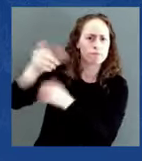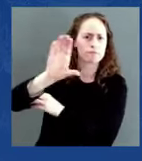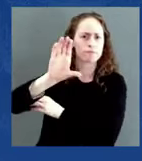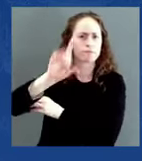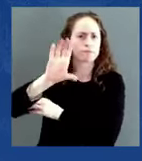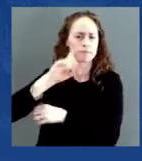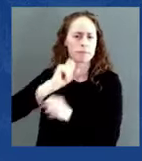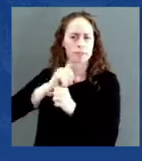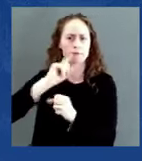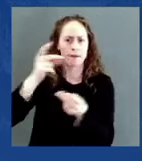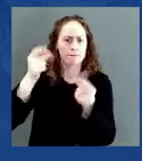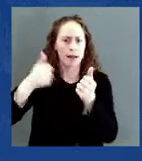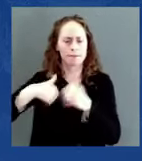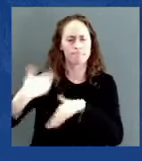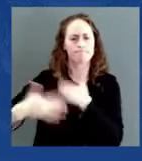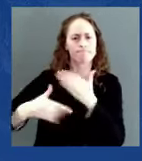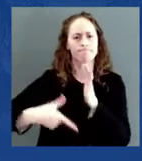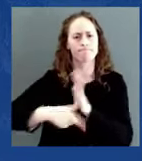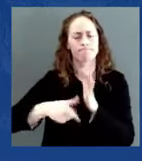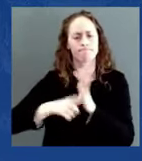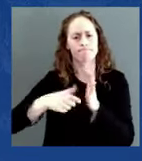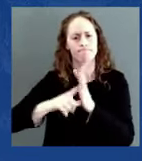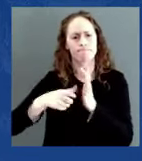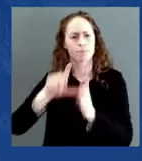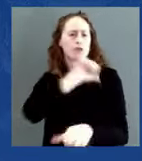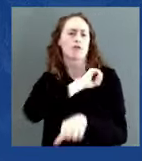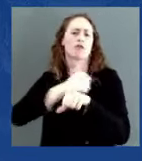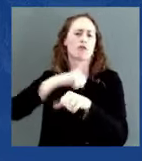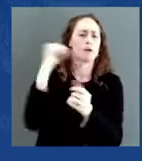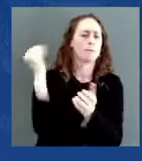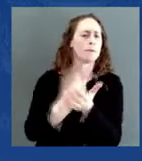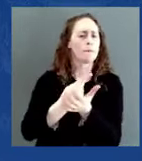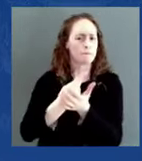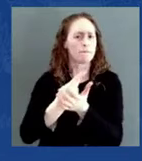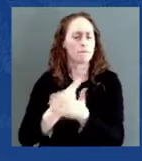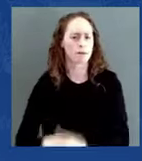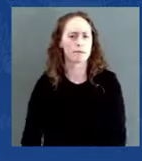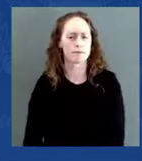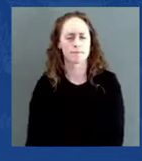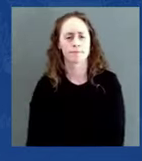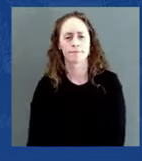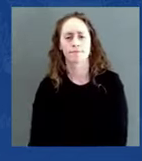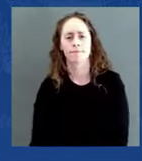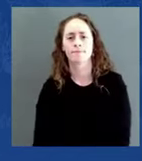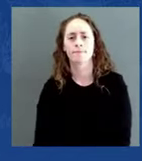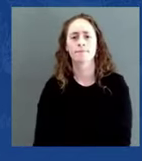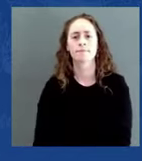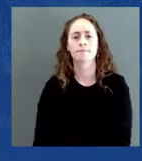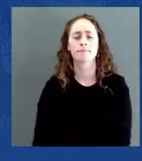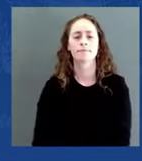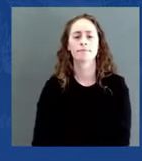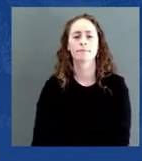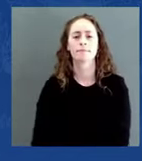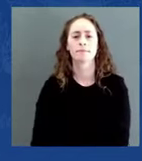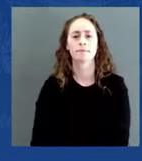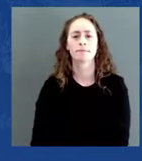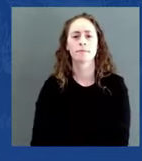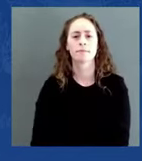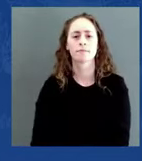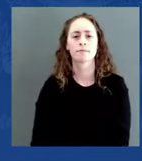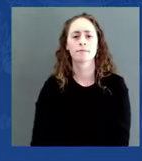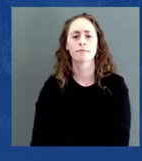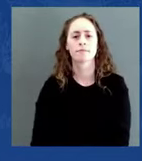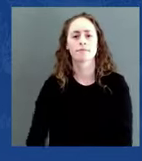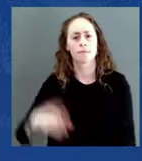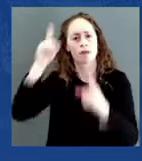Expand our efforts to vaccinate children ages five and up. For any parent worried about Omicron variant or the